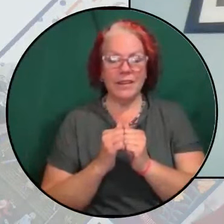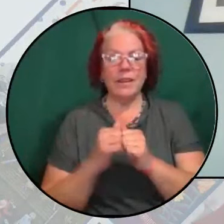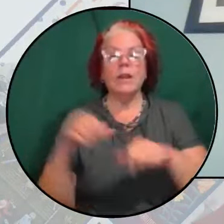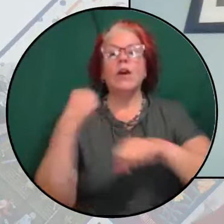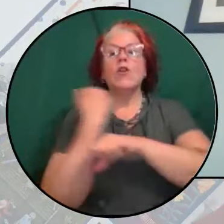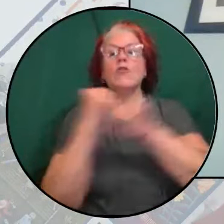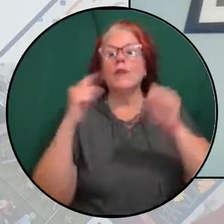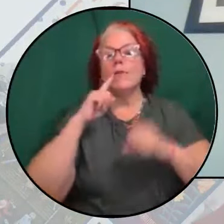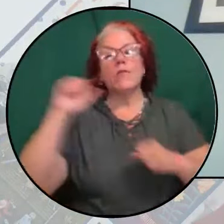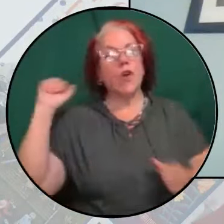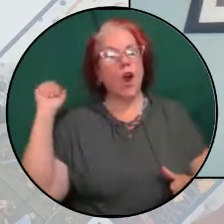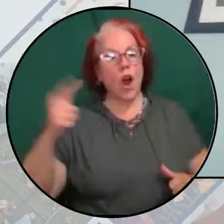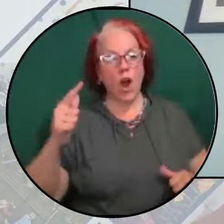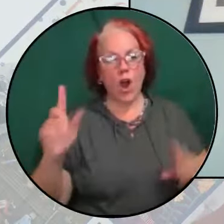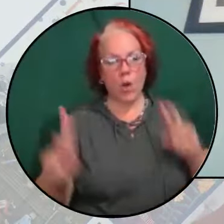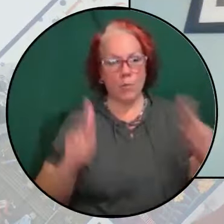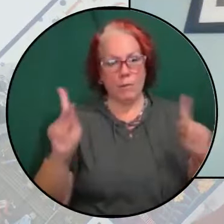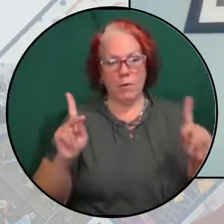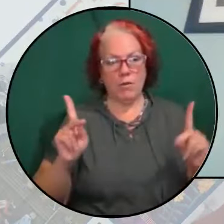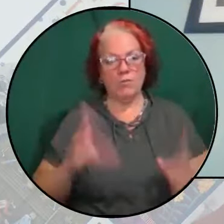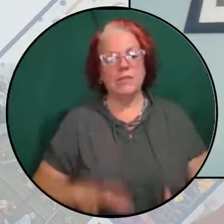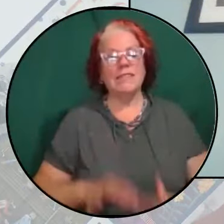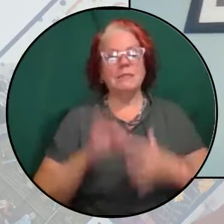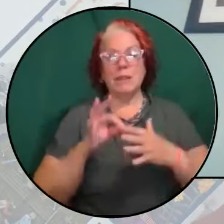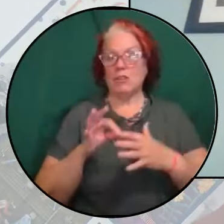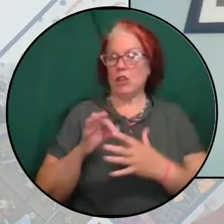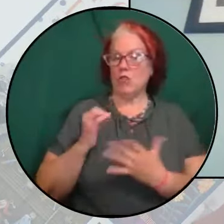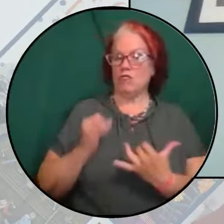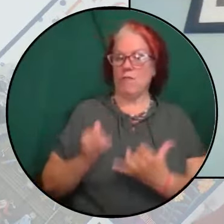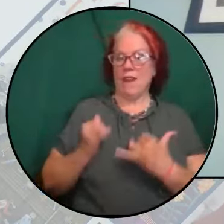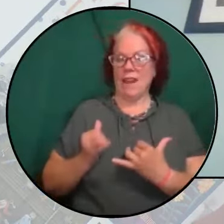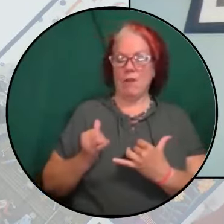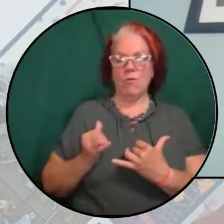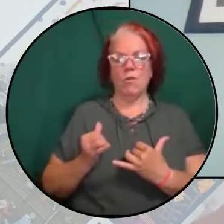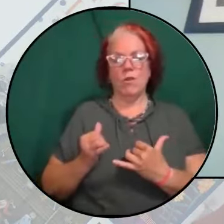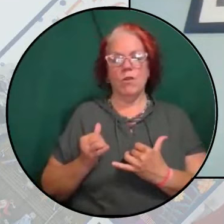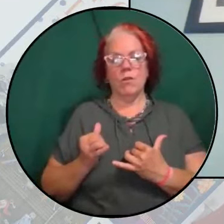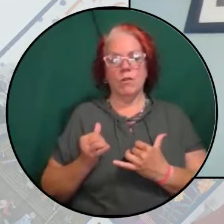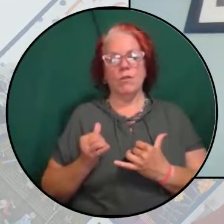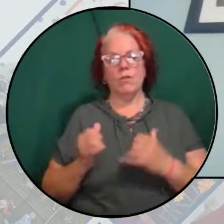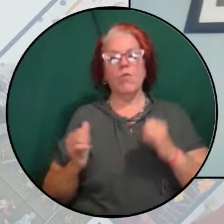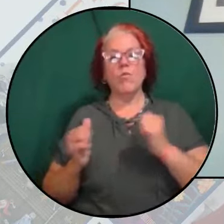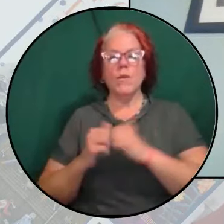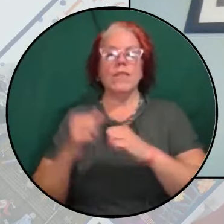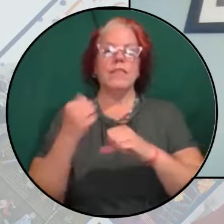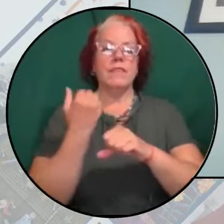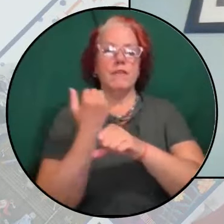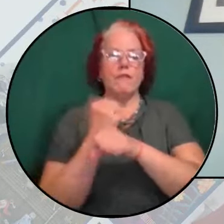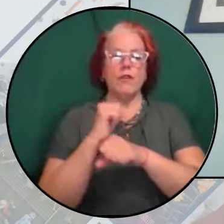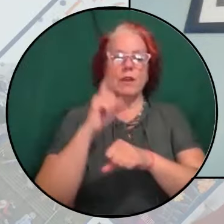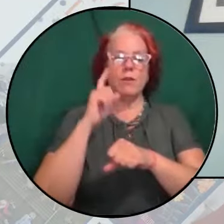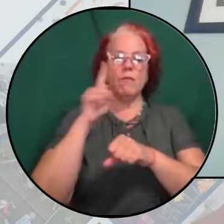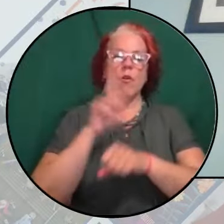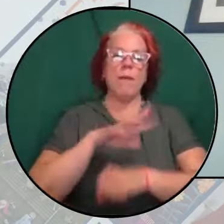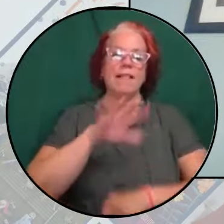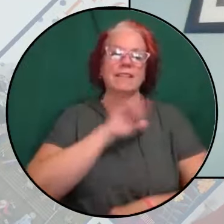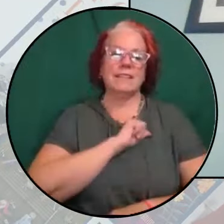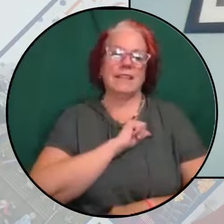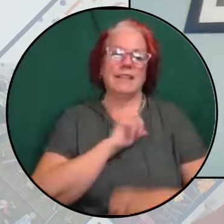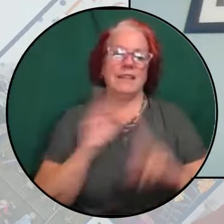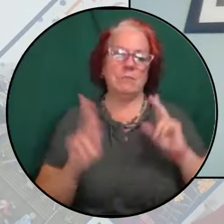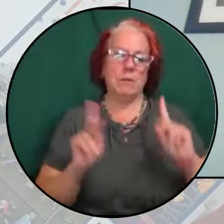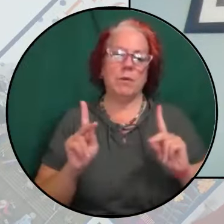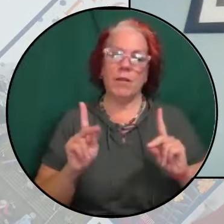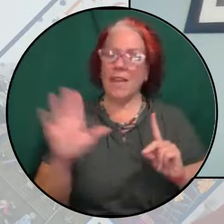for all people, especially in this moment, strongly with the freedom for Palestinian people and their